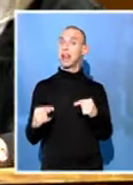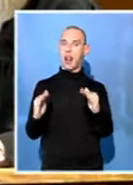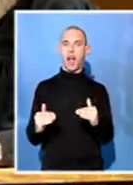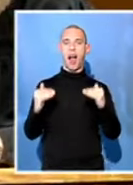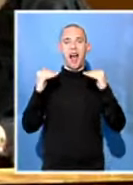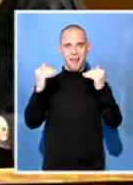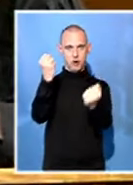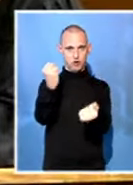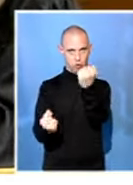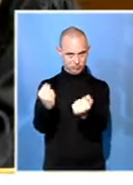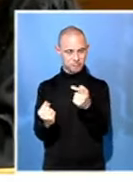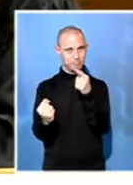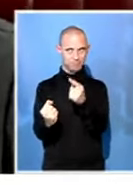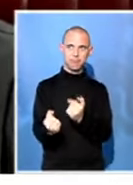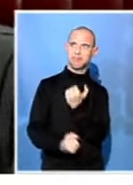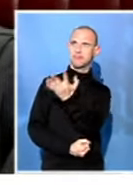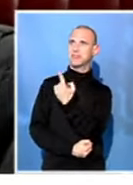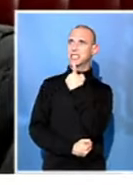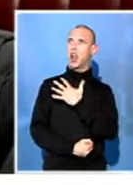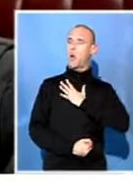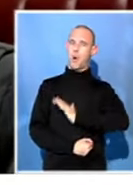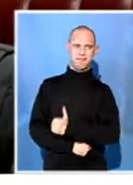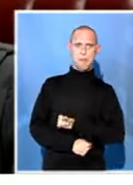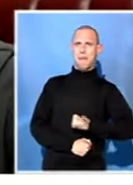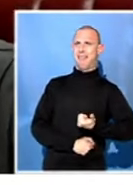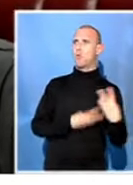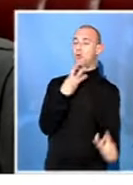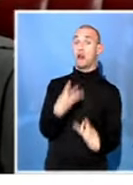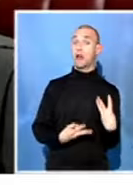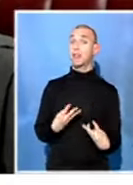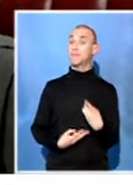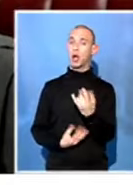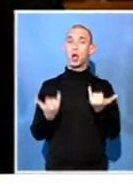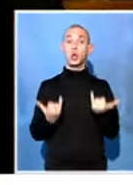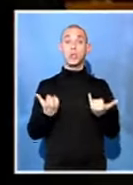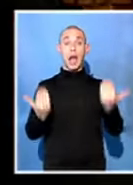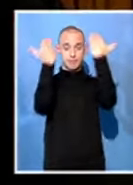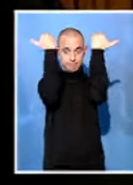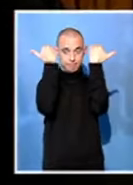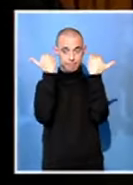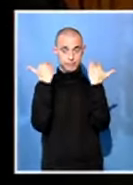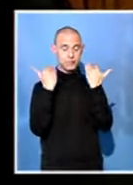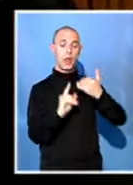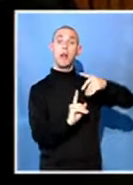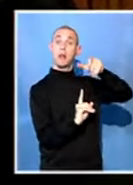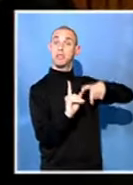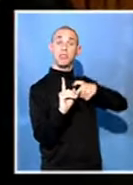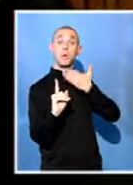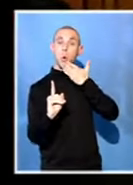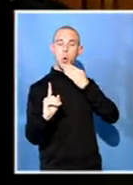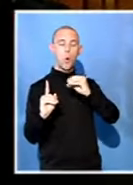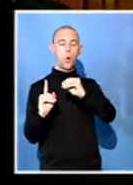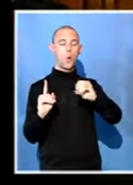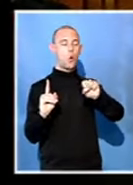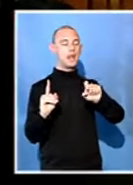took Volkow off air after his opinion piece detailing the state of affairs at the public broadcaster. Volkow then